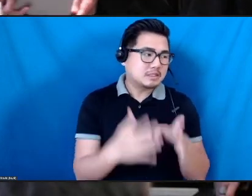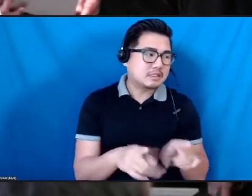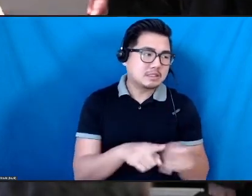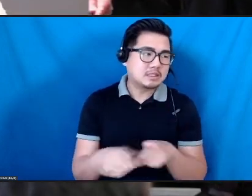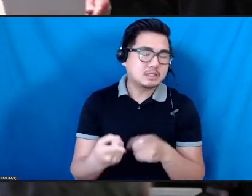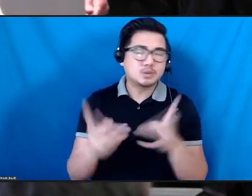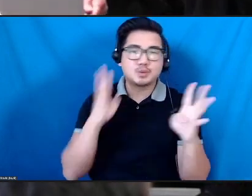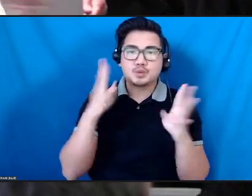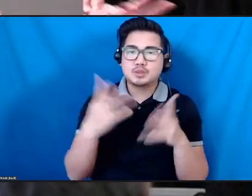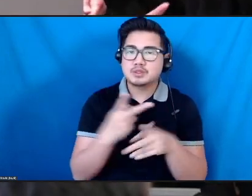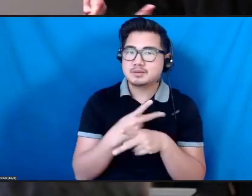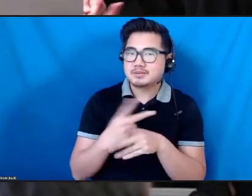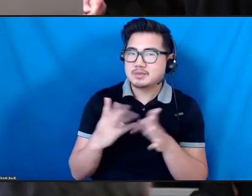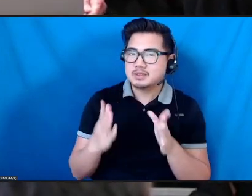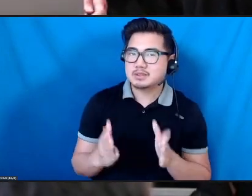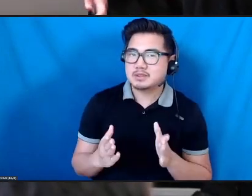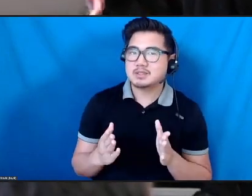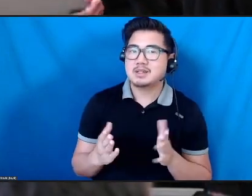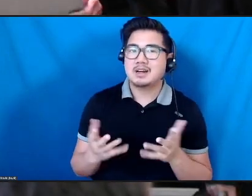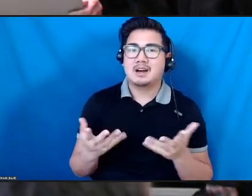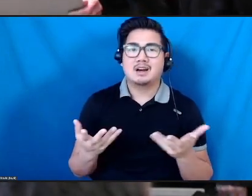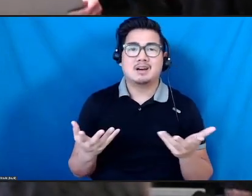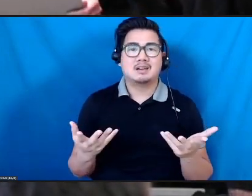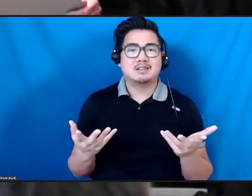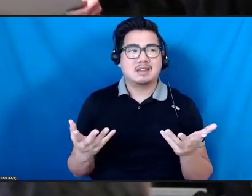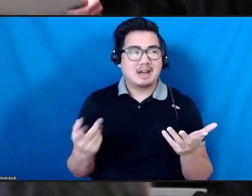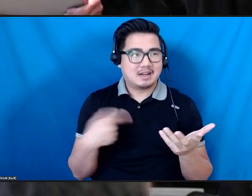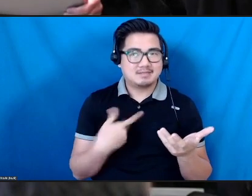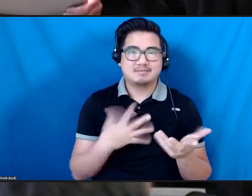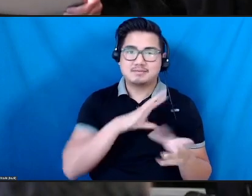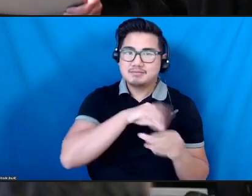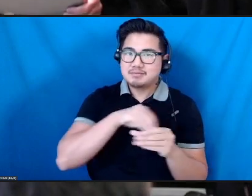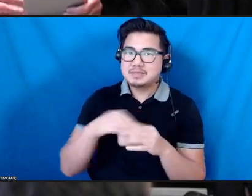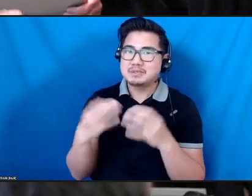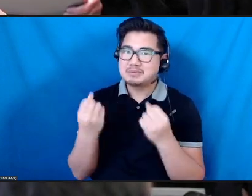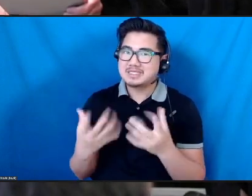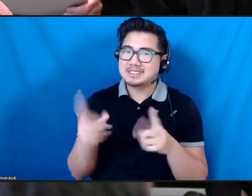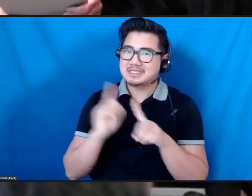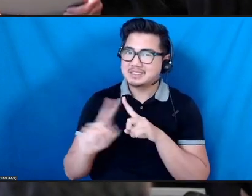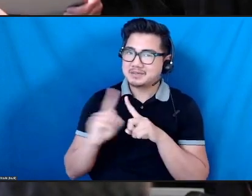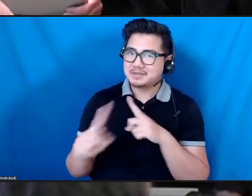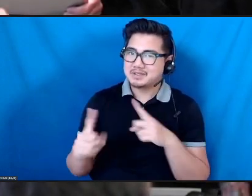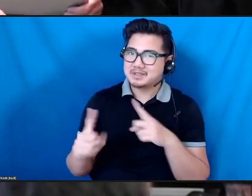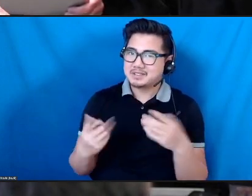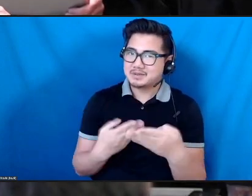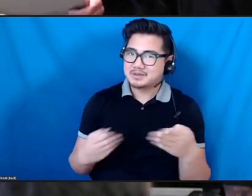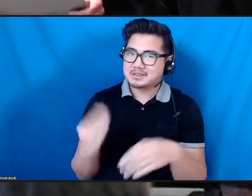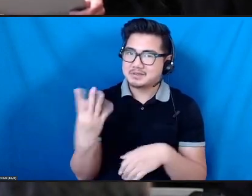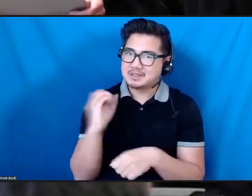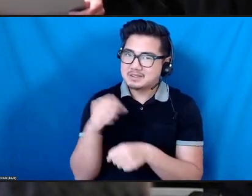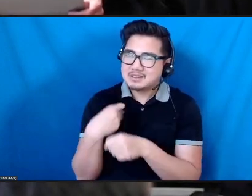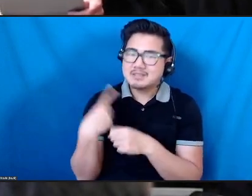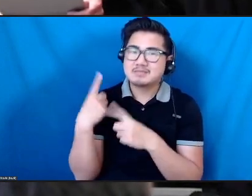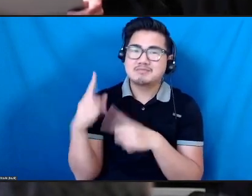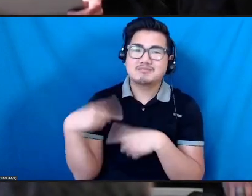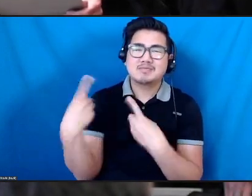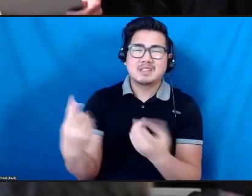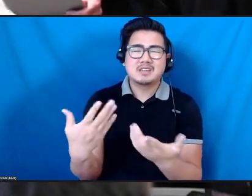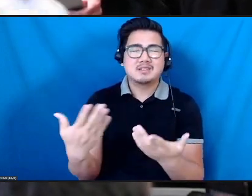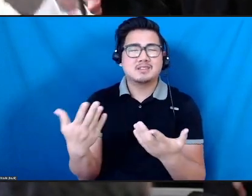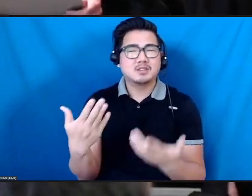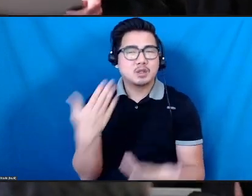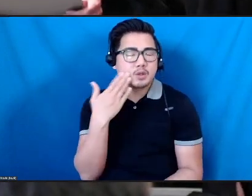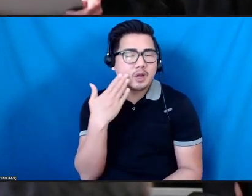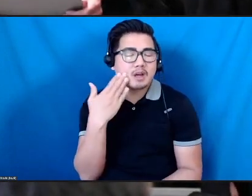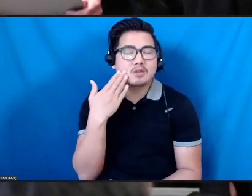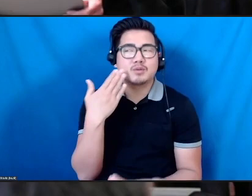so, and have been, you know, in many rooms over the last three years, and I'm so keenly aware of the needs and the desires of the sector from the artist's point of view,